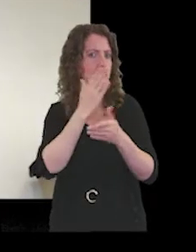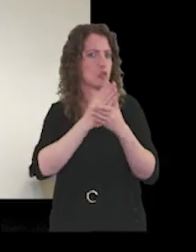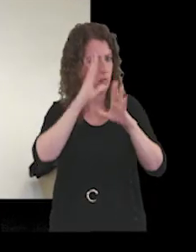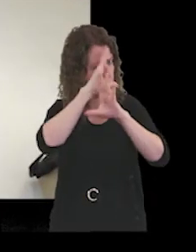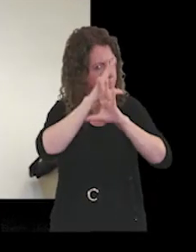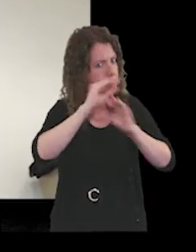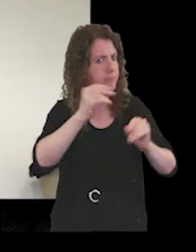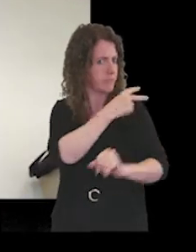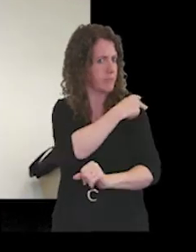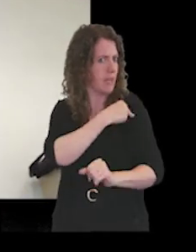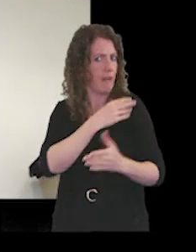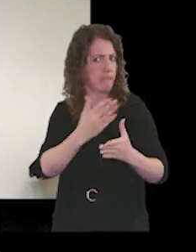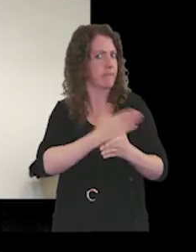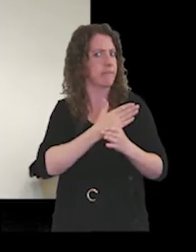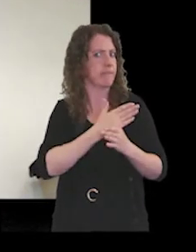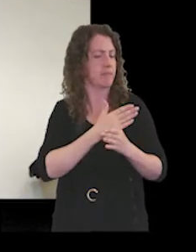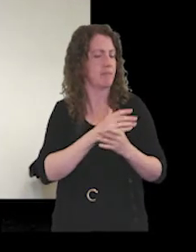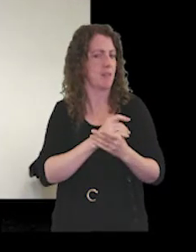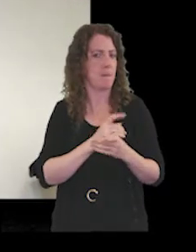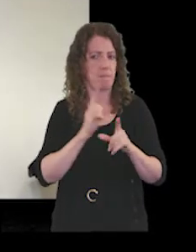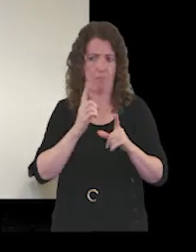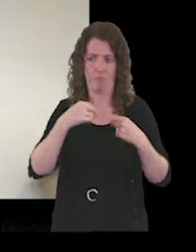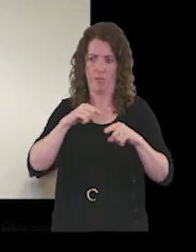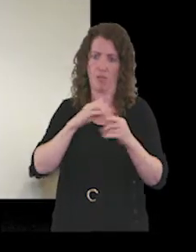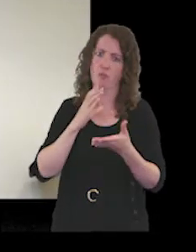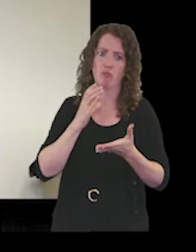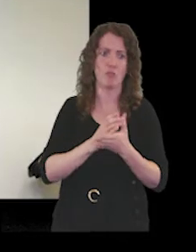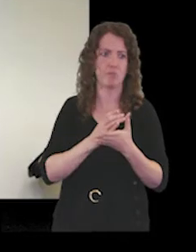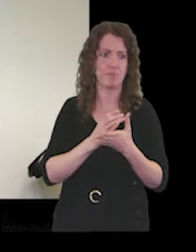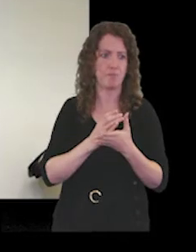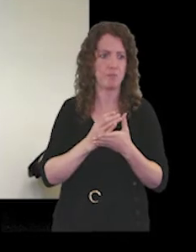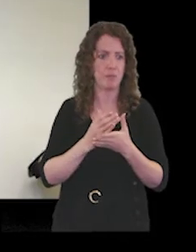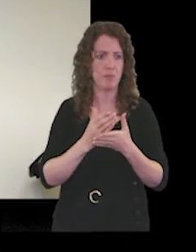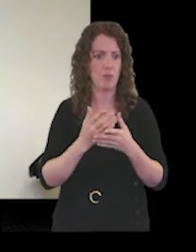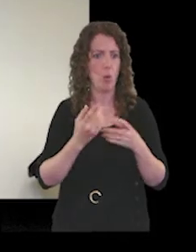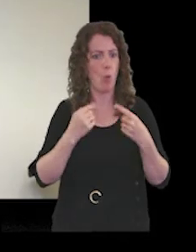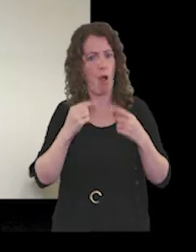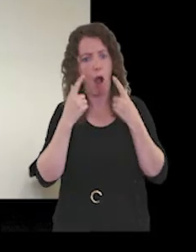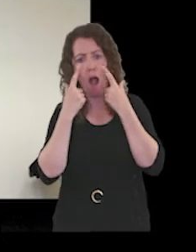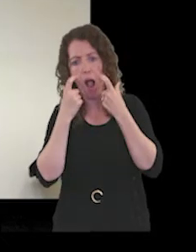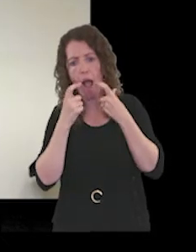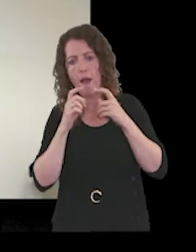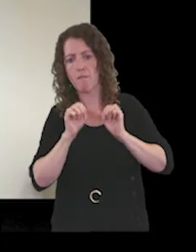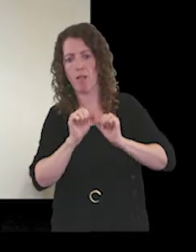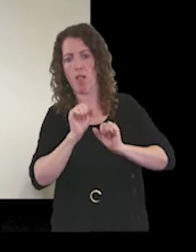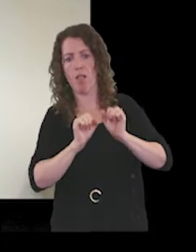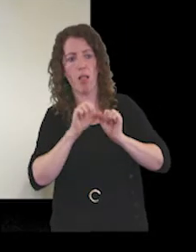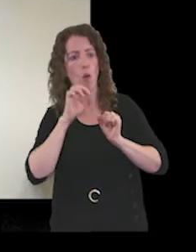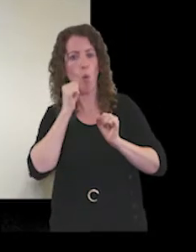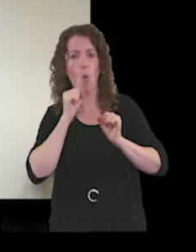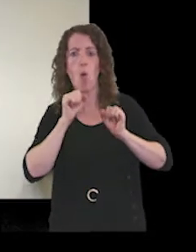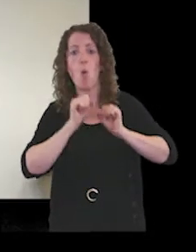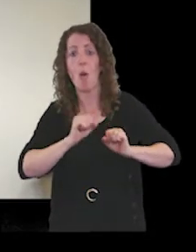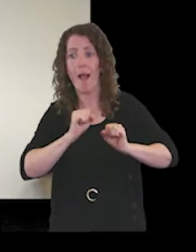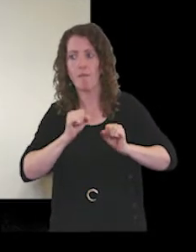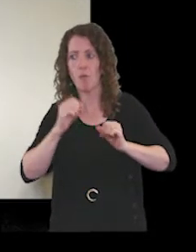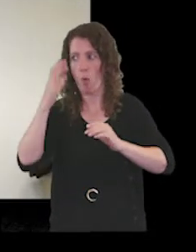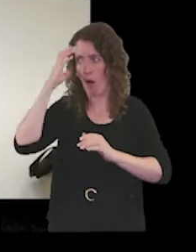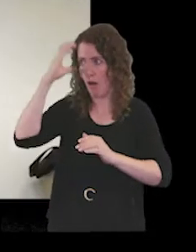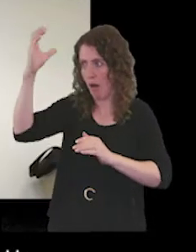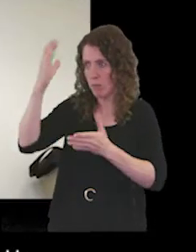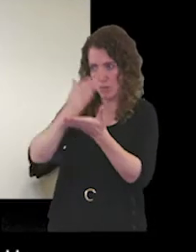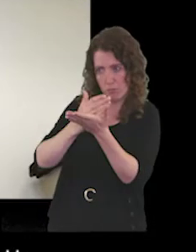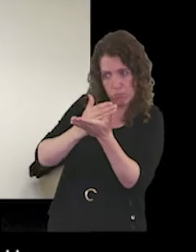made aware um but as a trust we uh take a more cautious route we will wait for the clear guidance